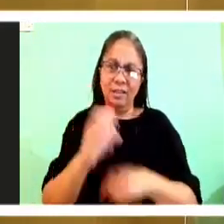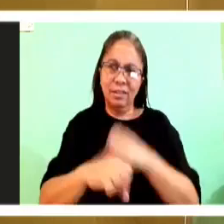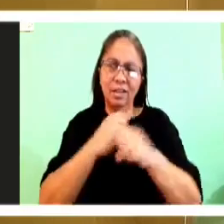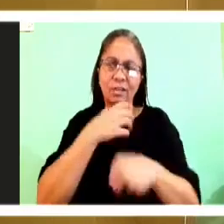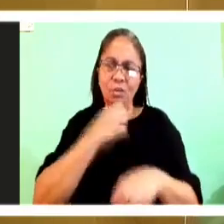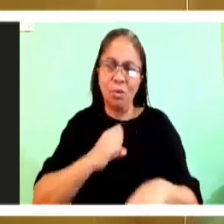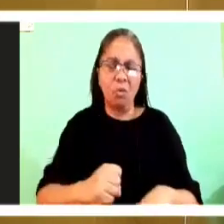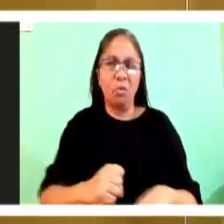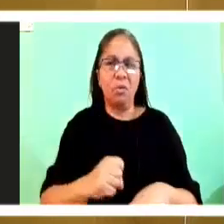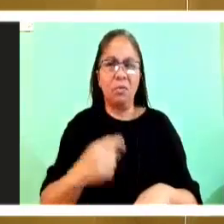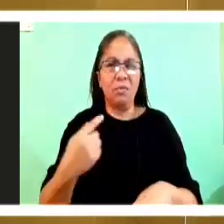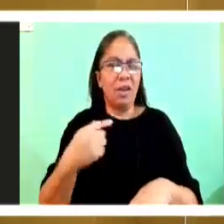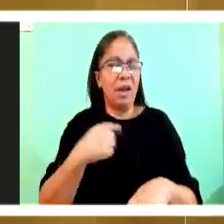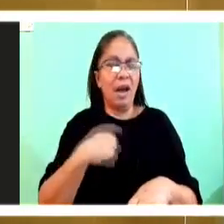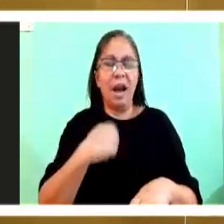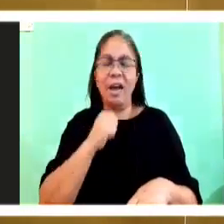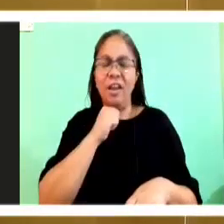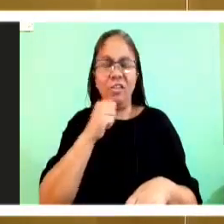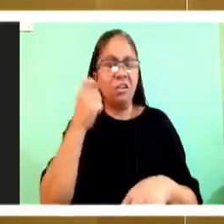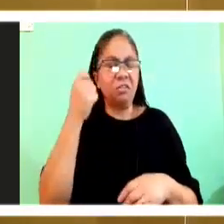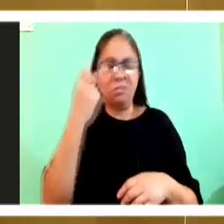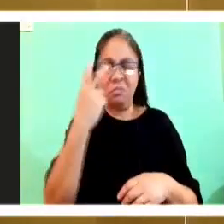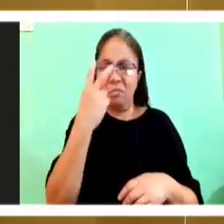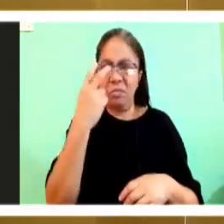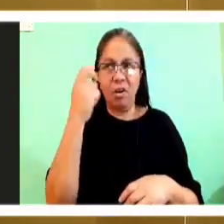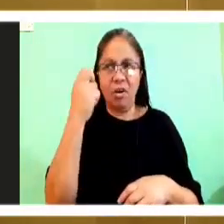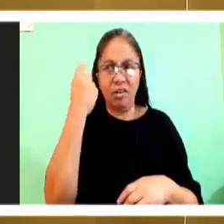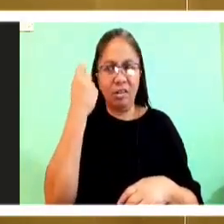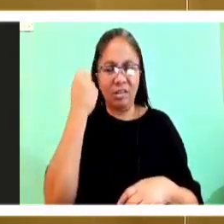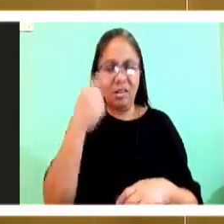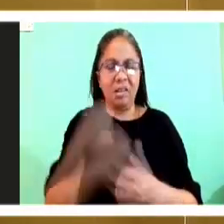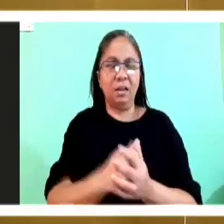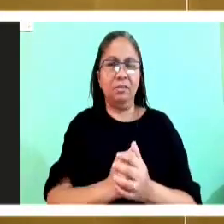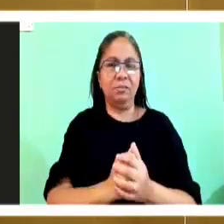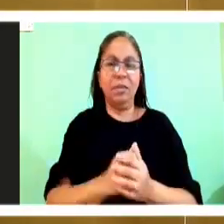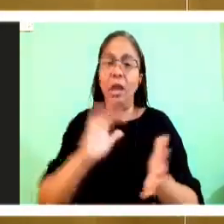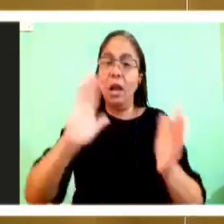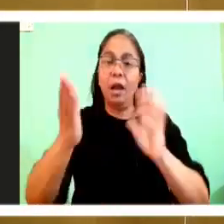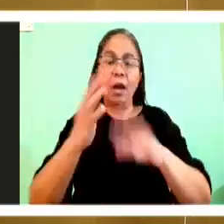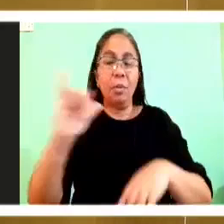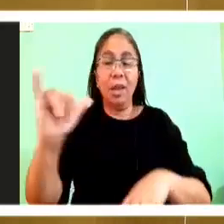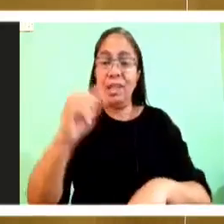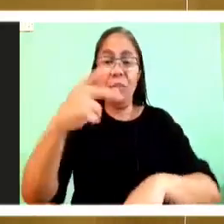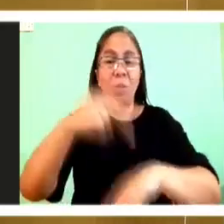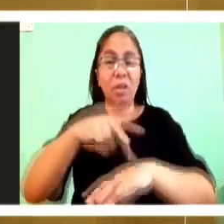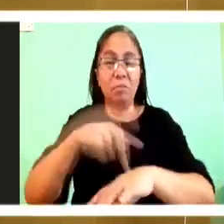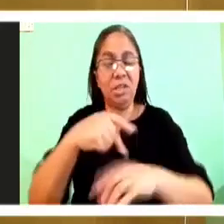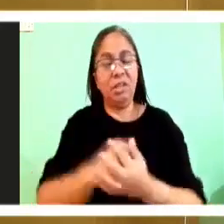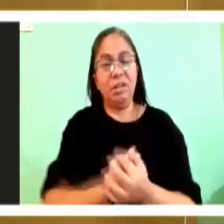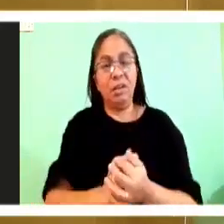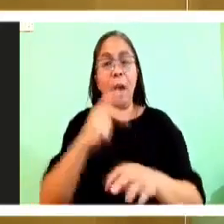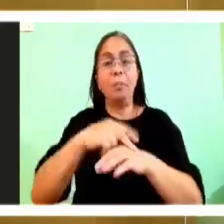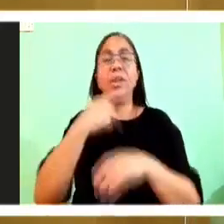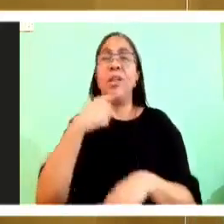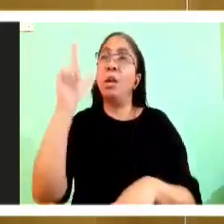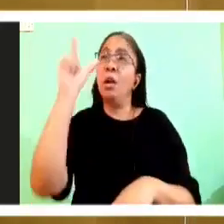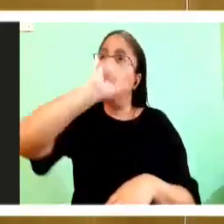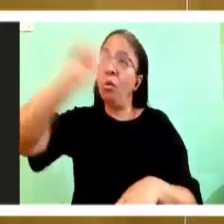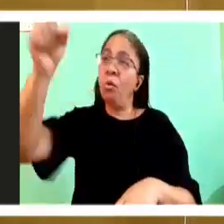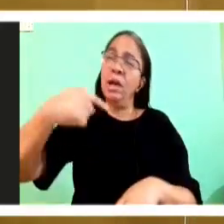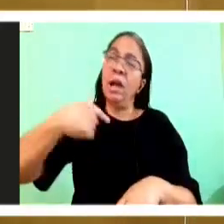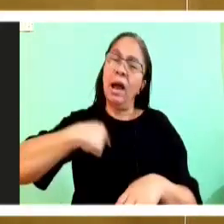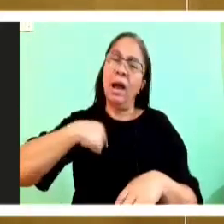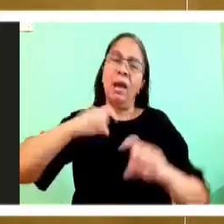that's what Peter experienced. Lord, I am a sinful man. He was blinded by his weakness. And I was blinded by my desires.